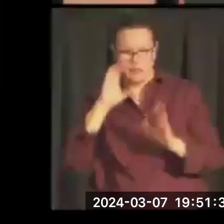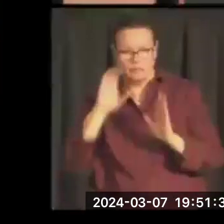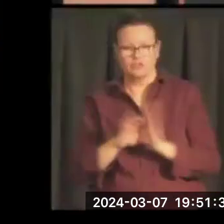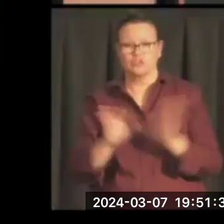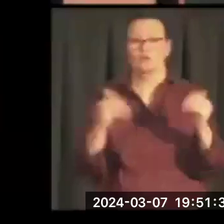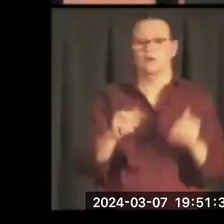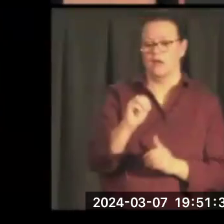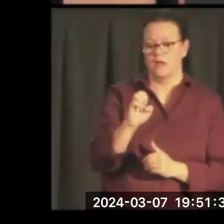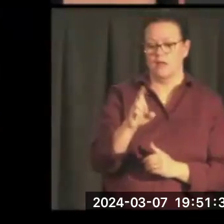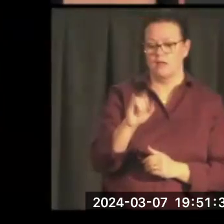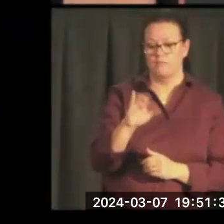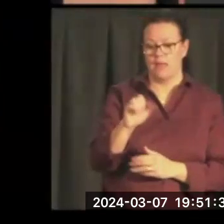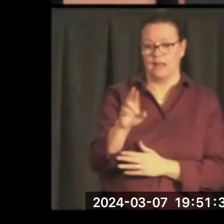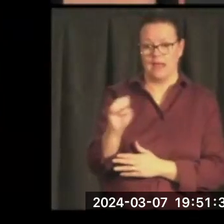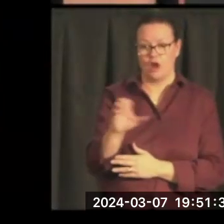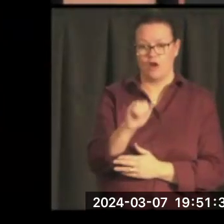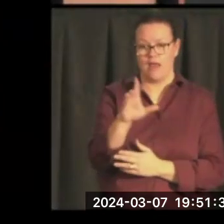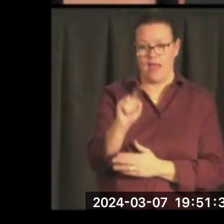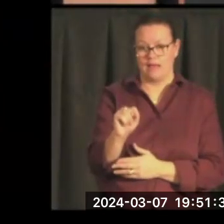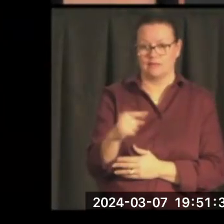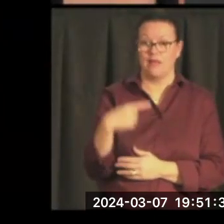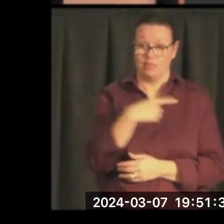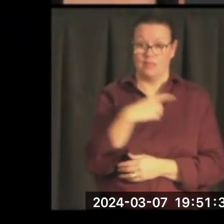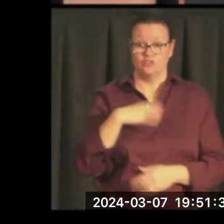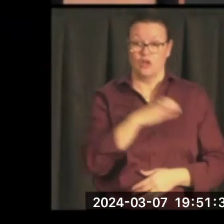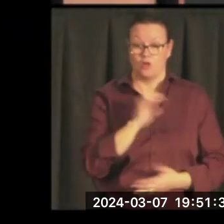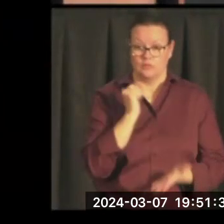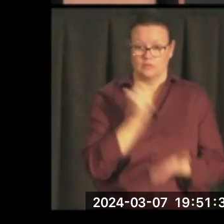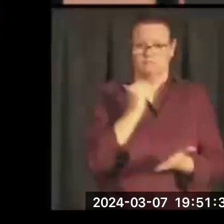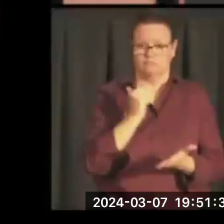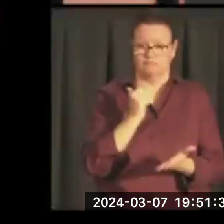Act is enacted by this Congress. Right?